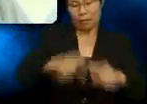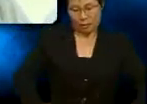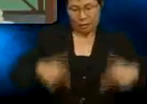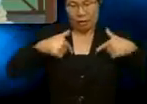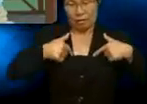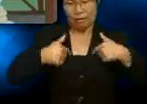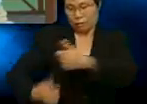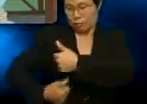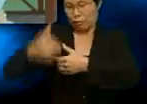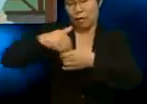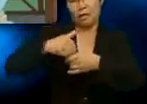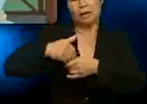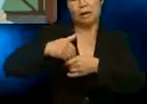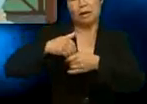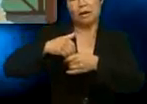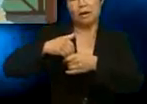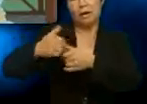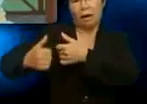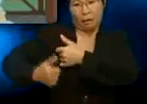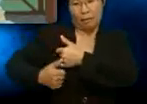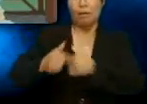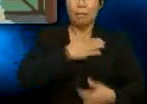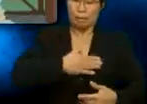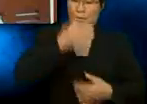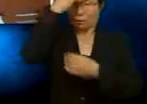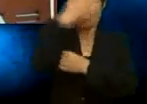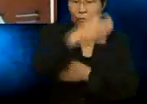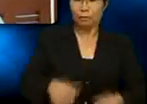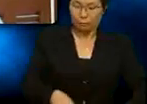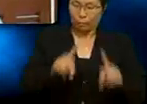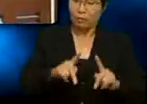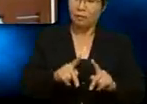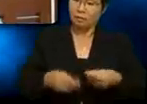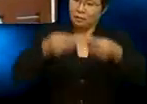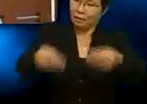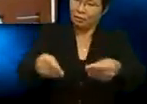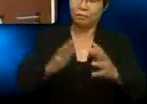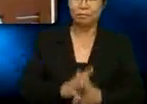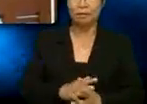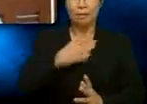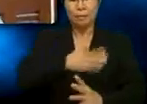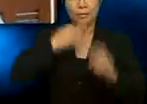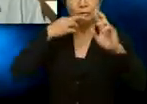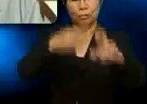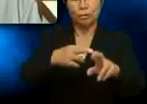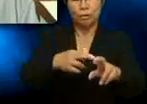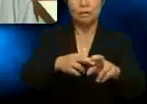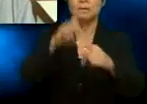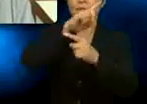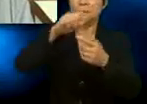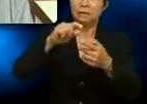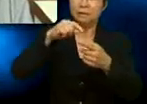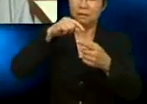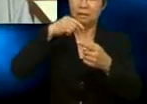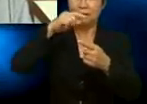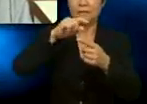army. We are pleased to inform you that permission is granted. Please reply by stating the date and the number of people